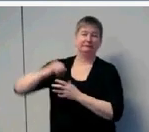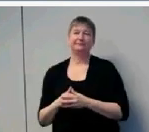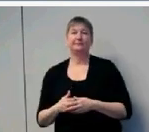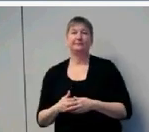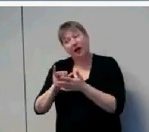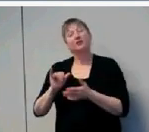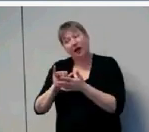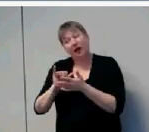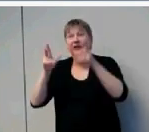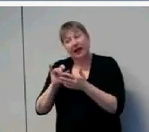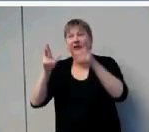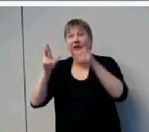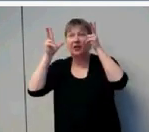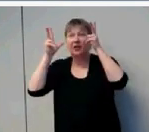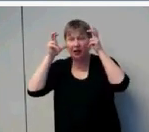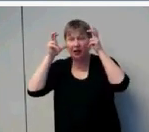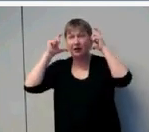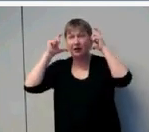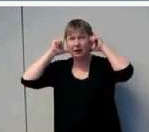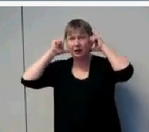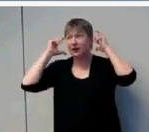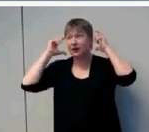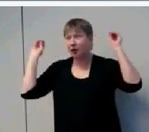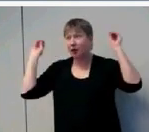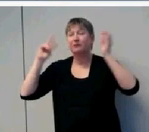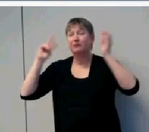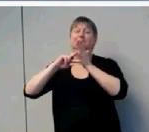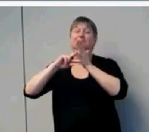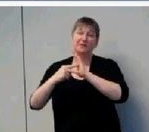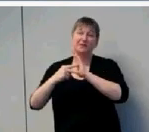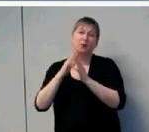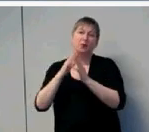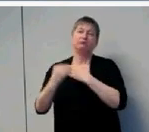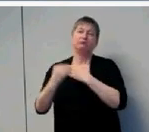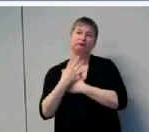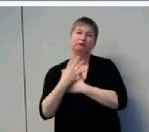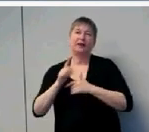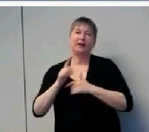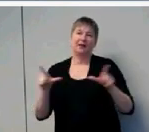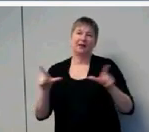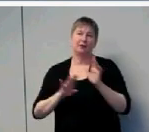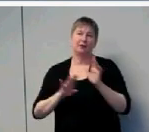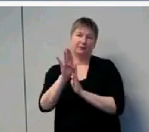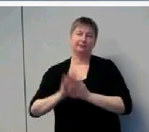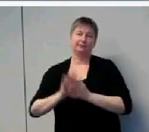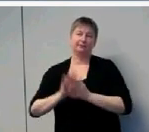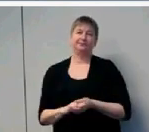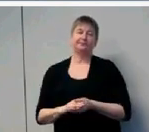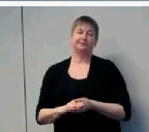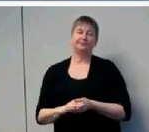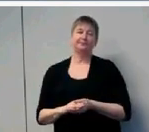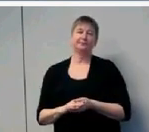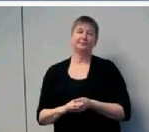So both of those factors are also going to affect audibility and how it influences